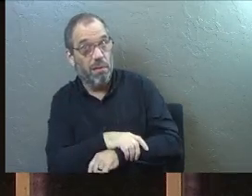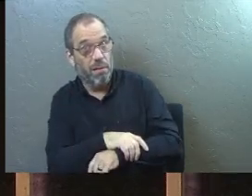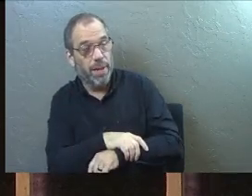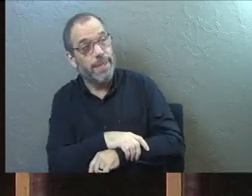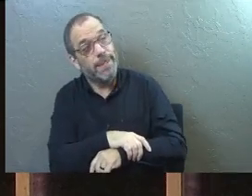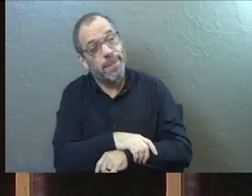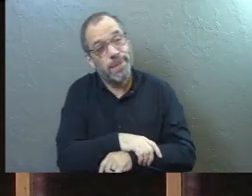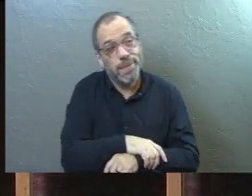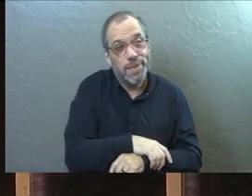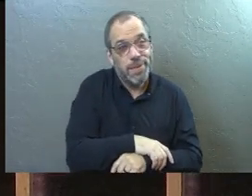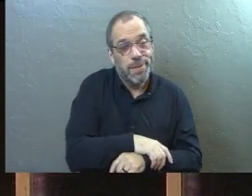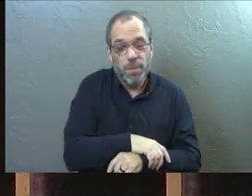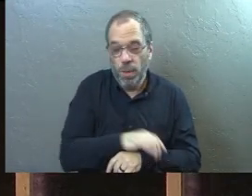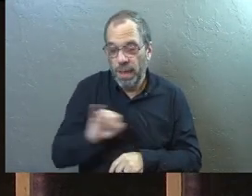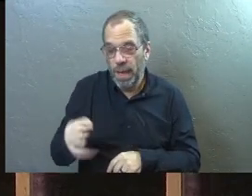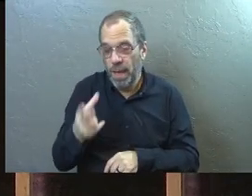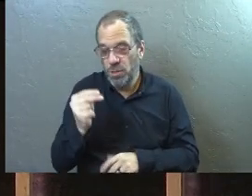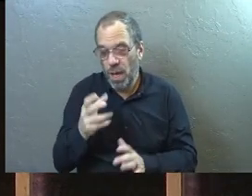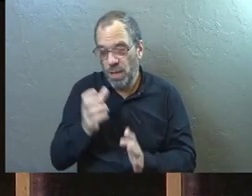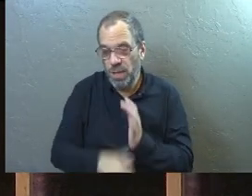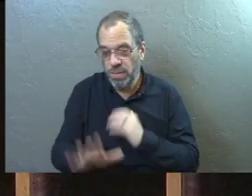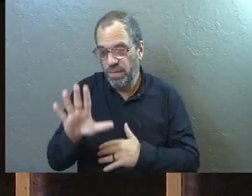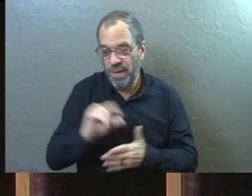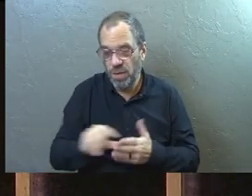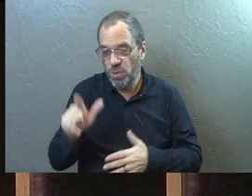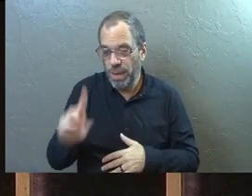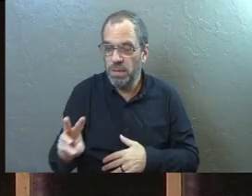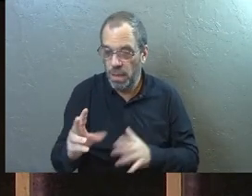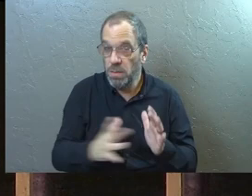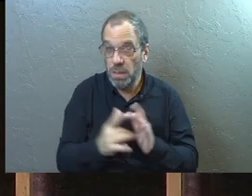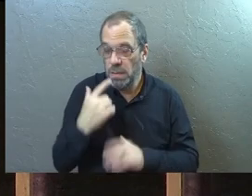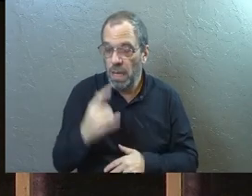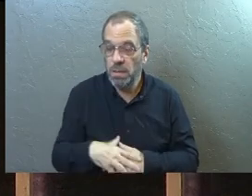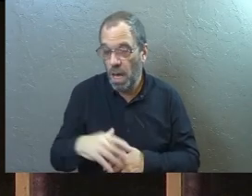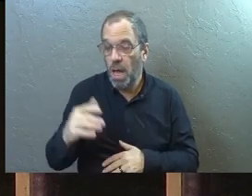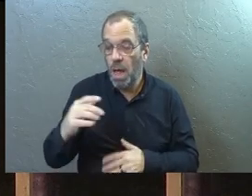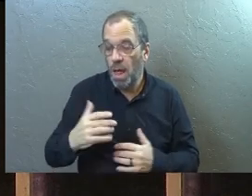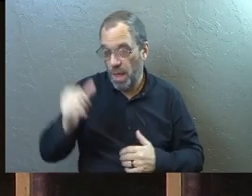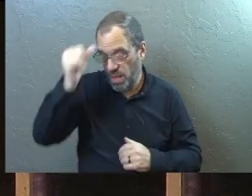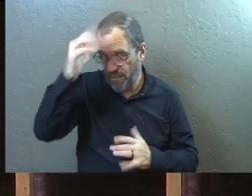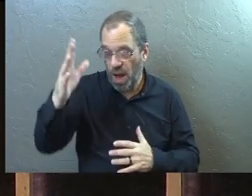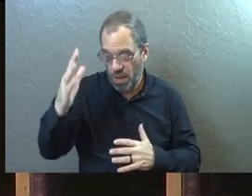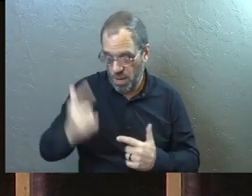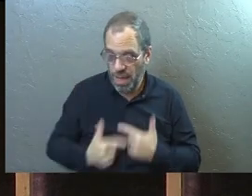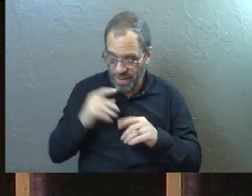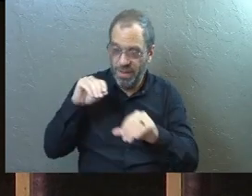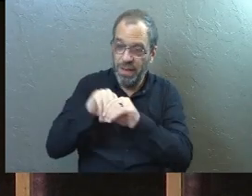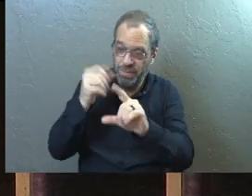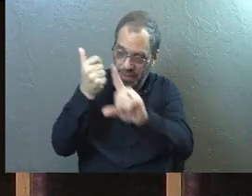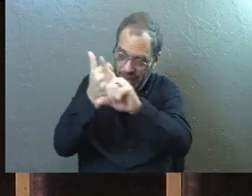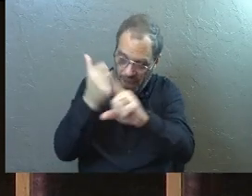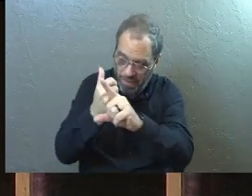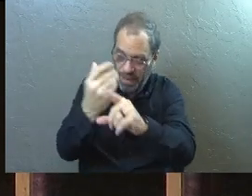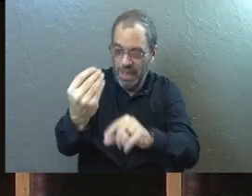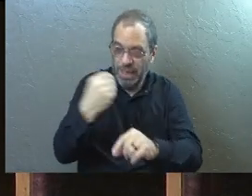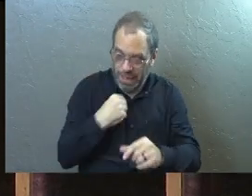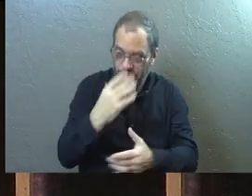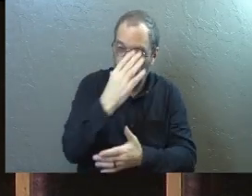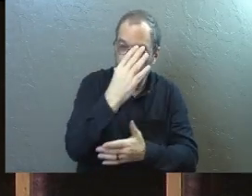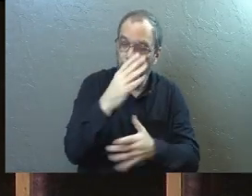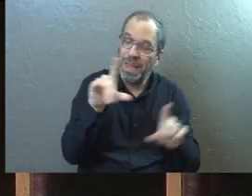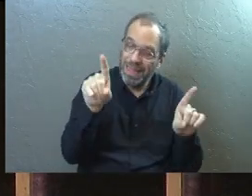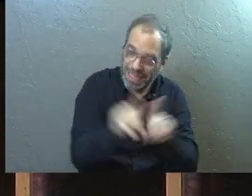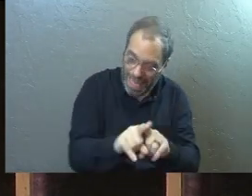I think it's massive. John 5, 26, Jesus said, the father has life in himself, and he has granted that some,